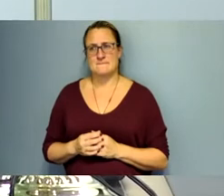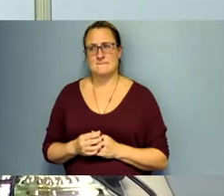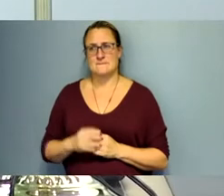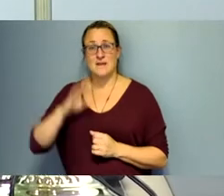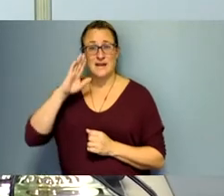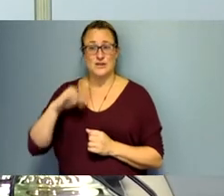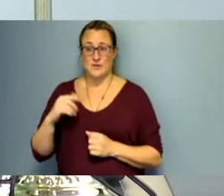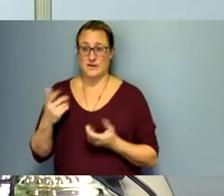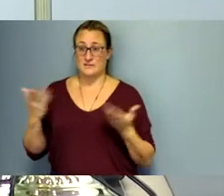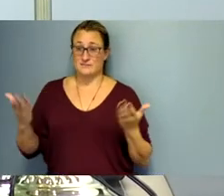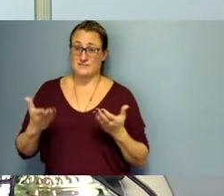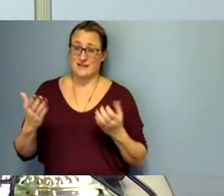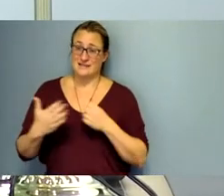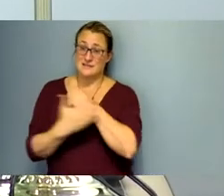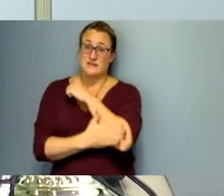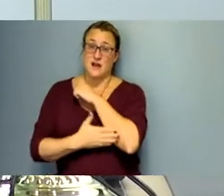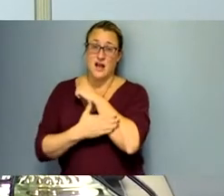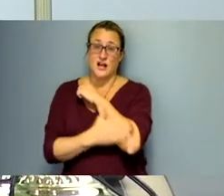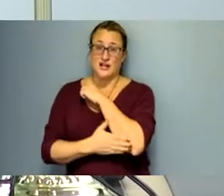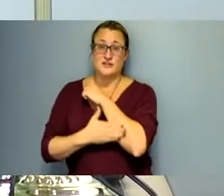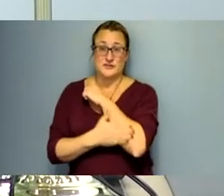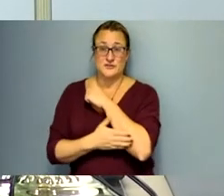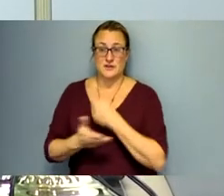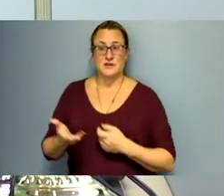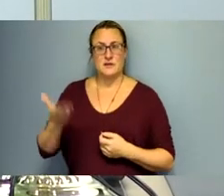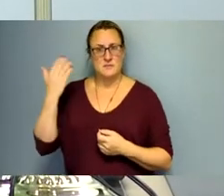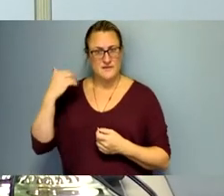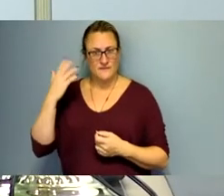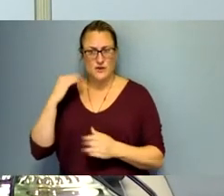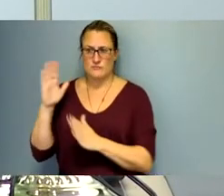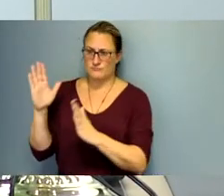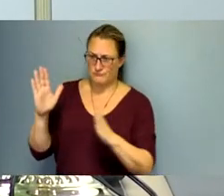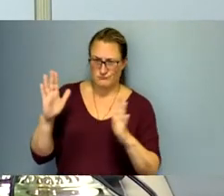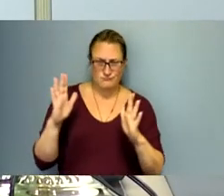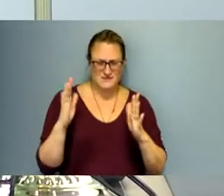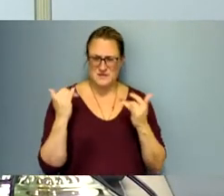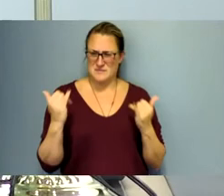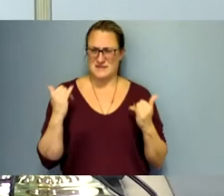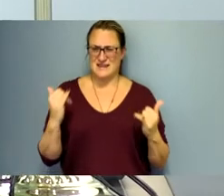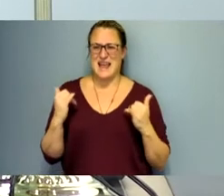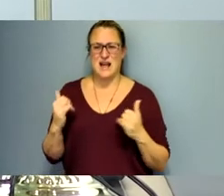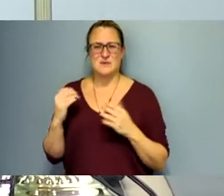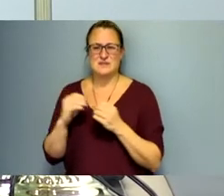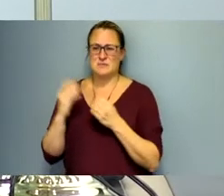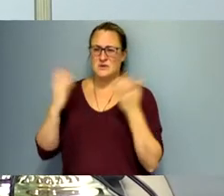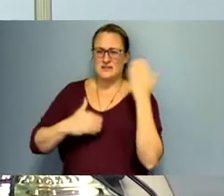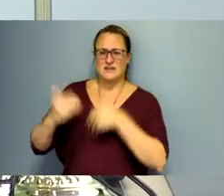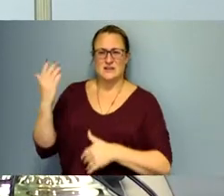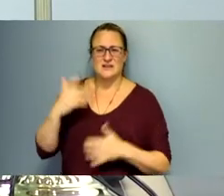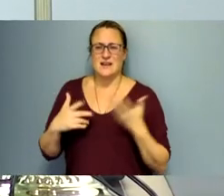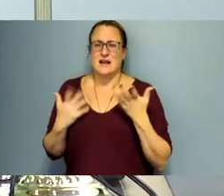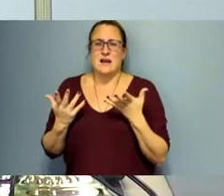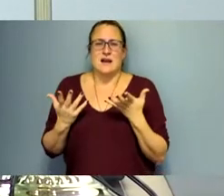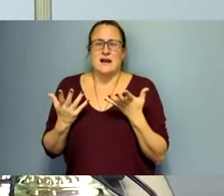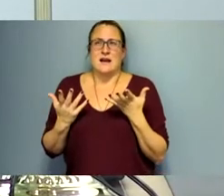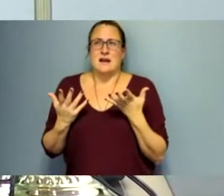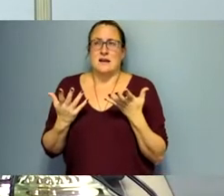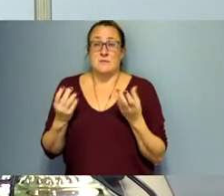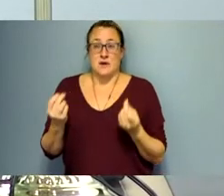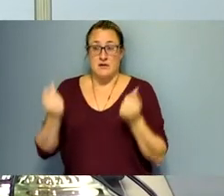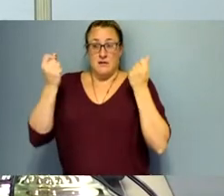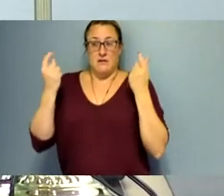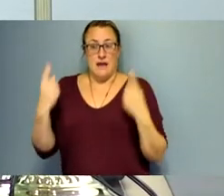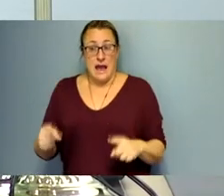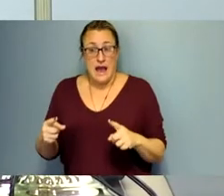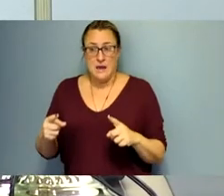country desensitized and i don't know who the blame goes toward i mean it certainly didn't happen yesterday or the day before or the year